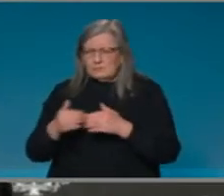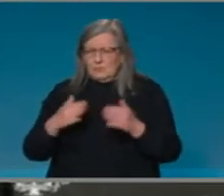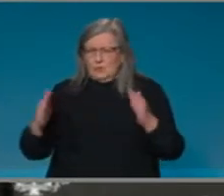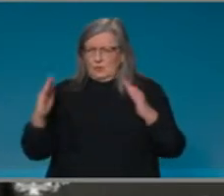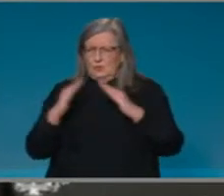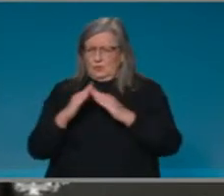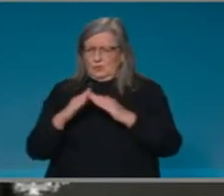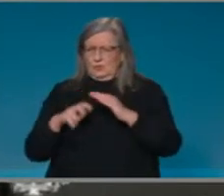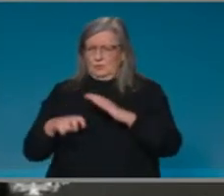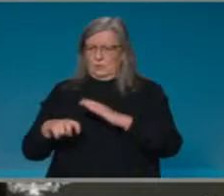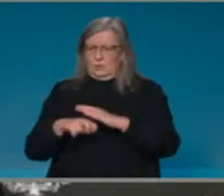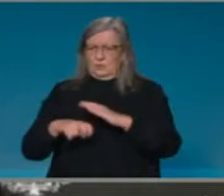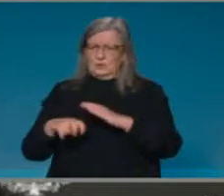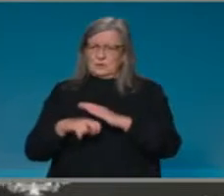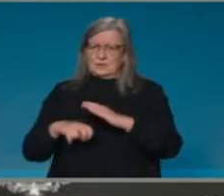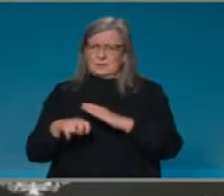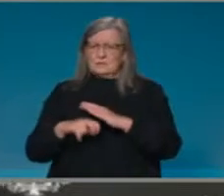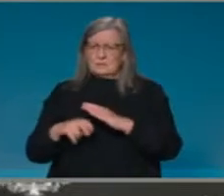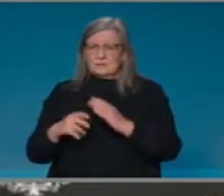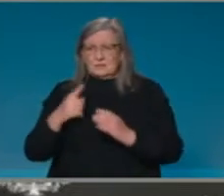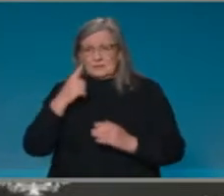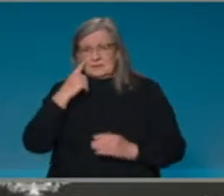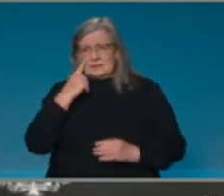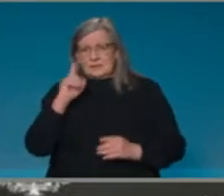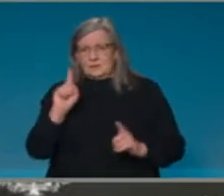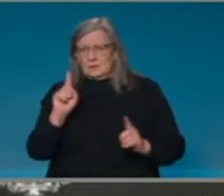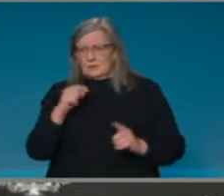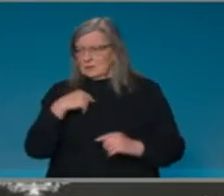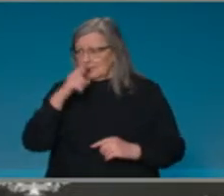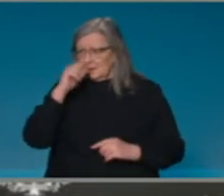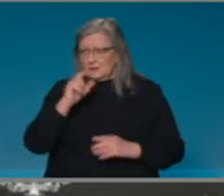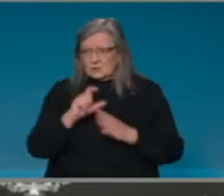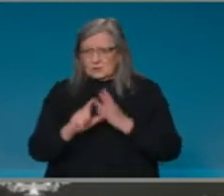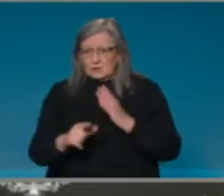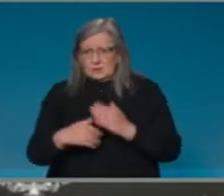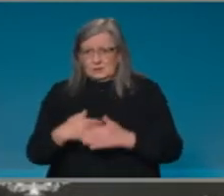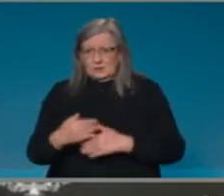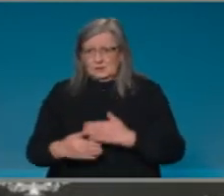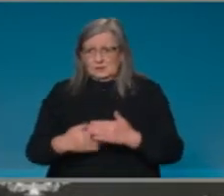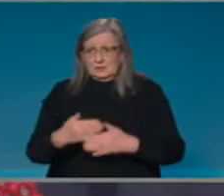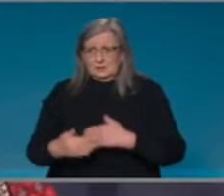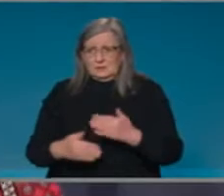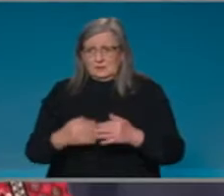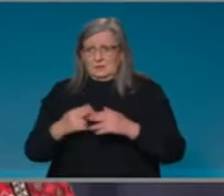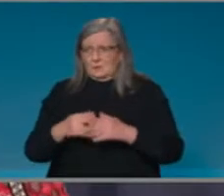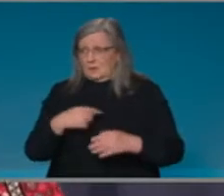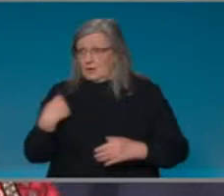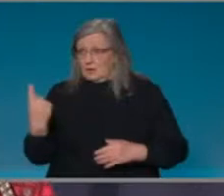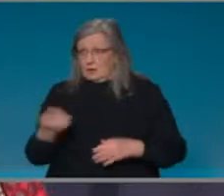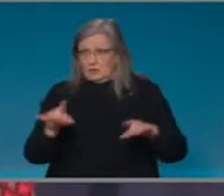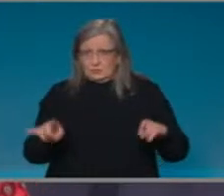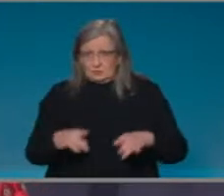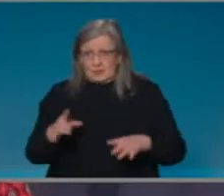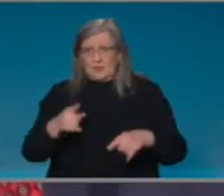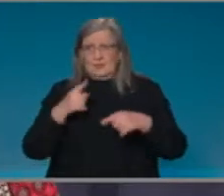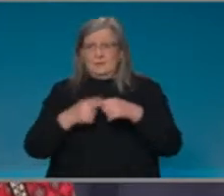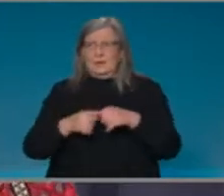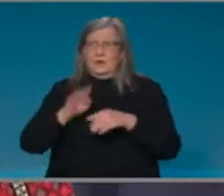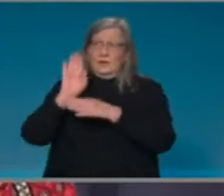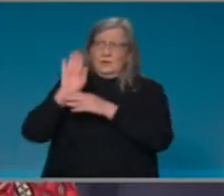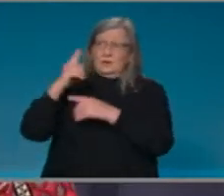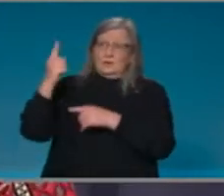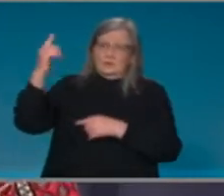what we've done domestically, a pathway for that action internationally. Alison? Yes, as the Minister said,